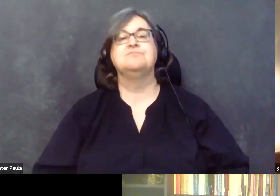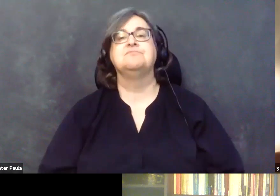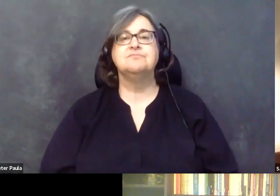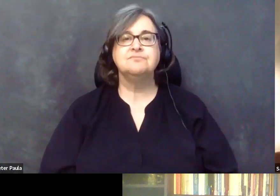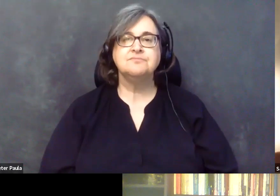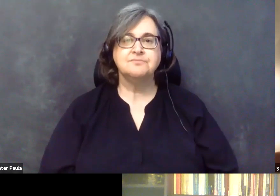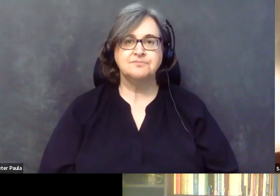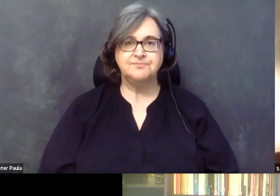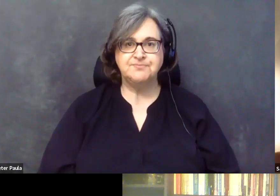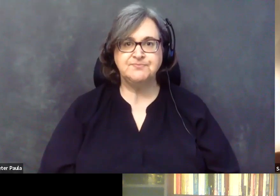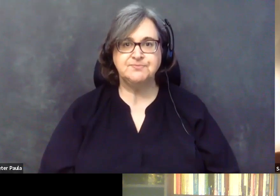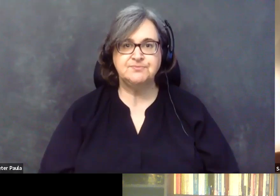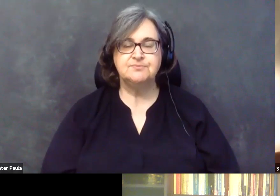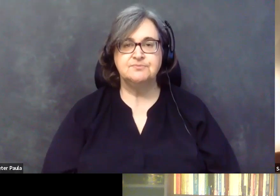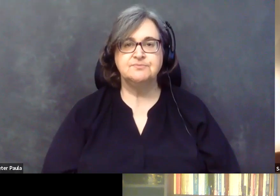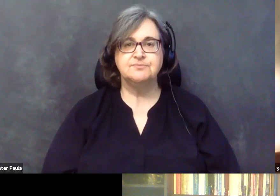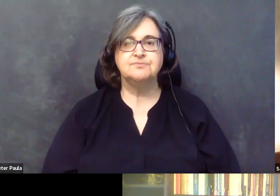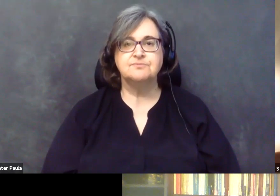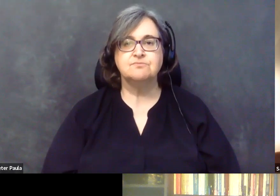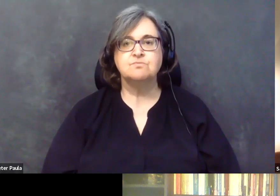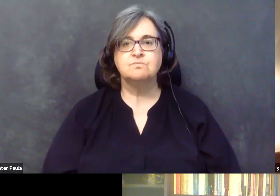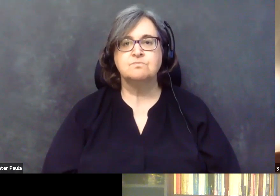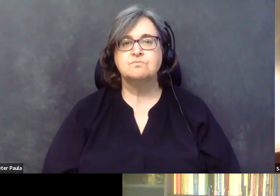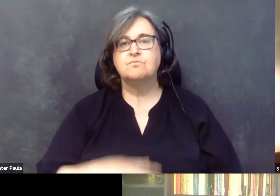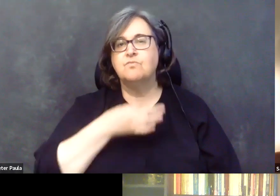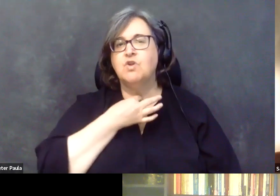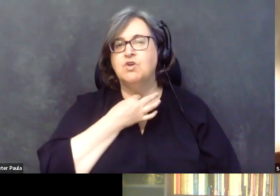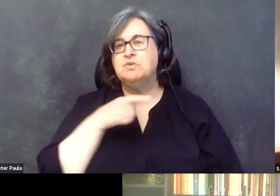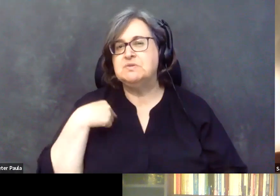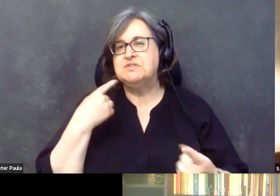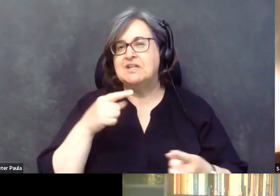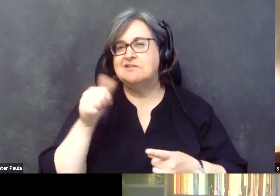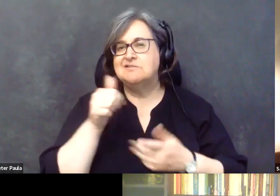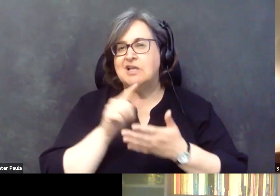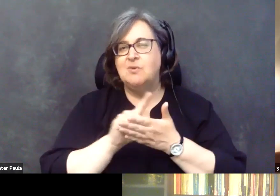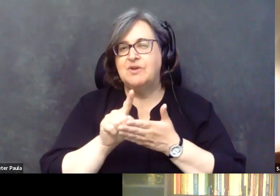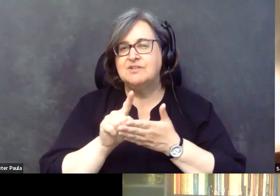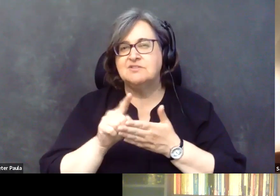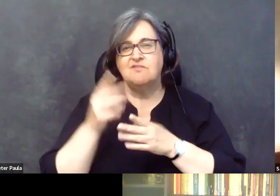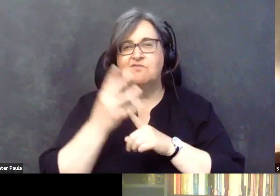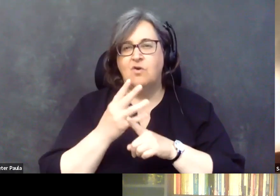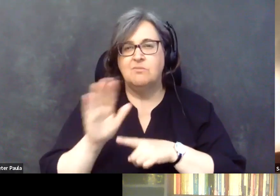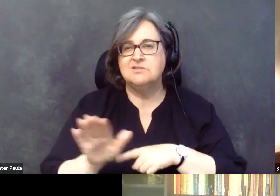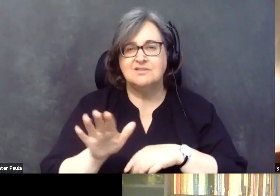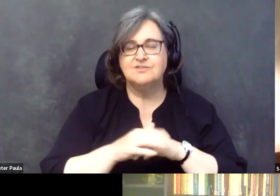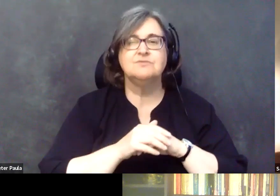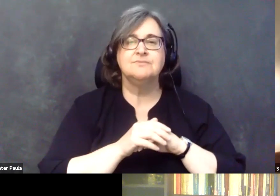How have, you know, like you said, in the last 10 weeks, you know, four months-ish,